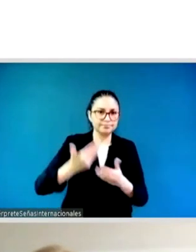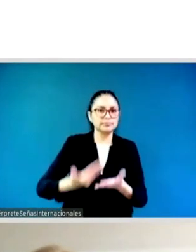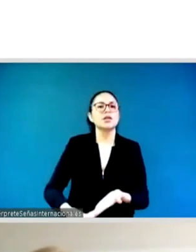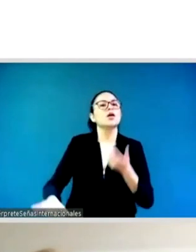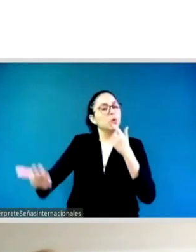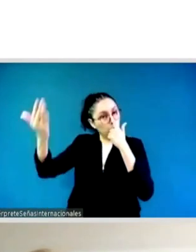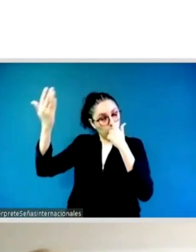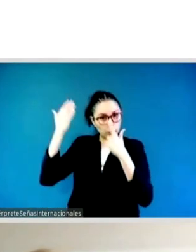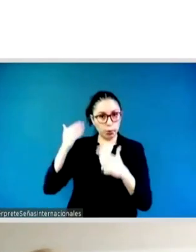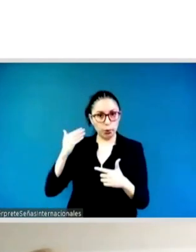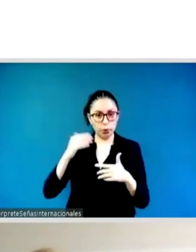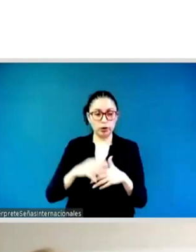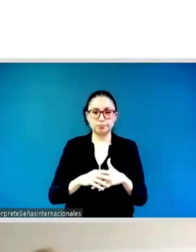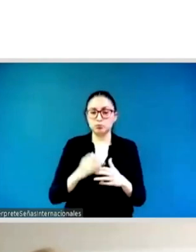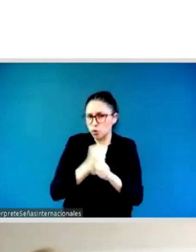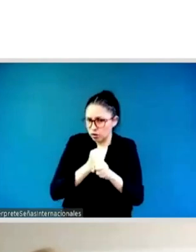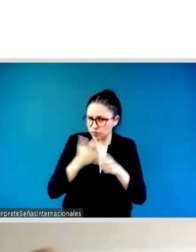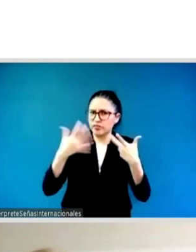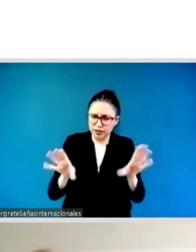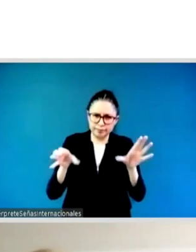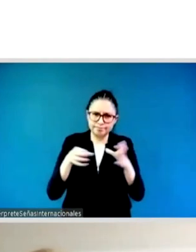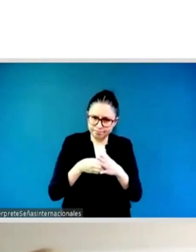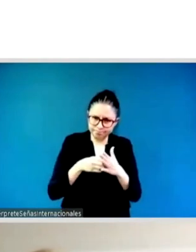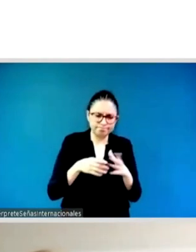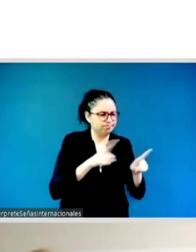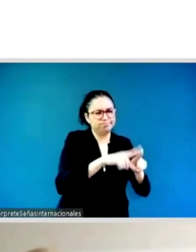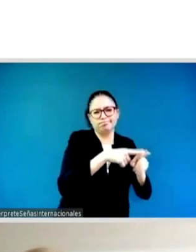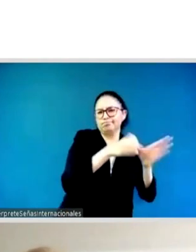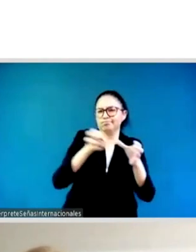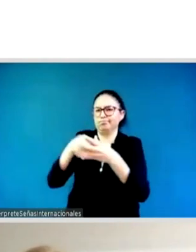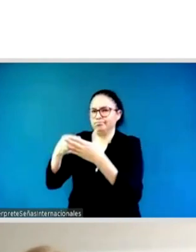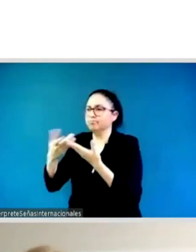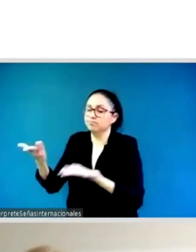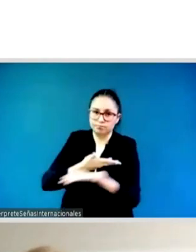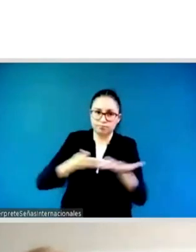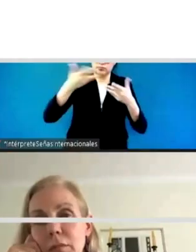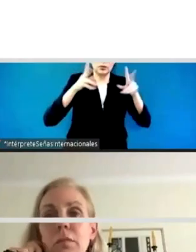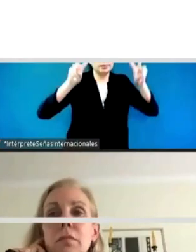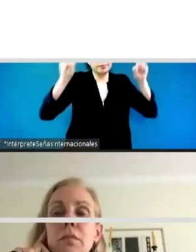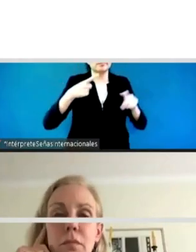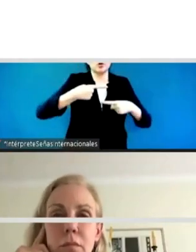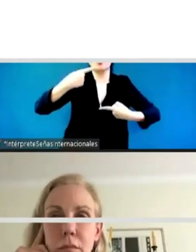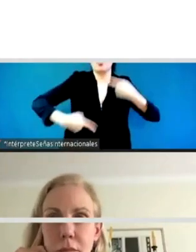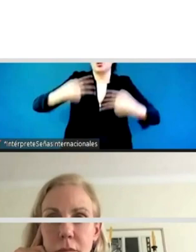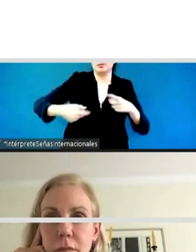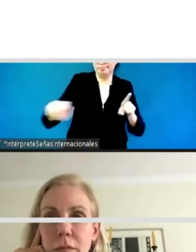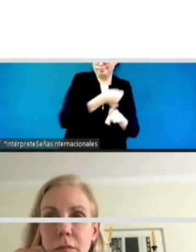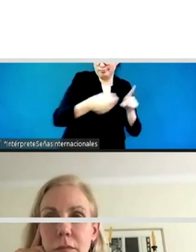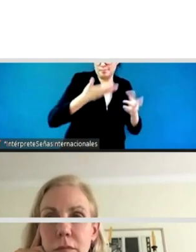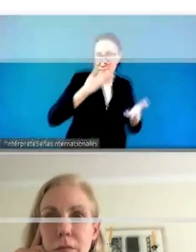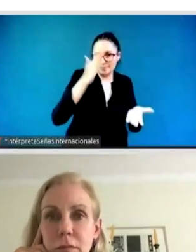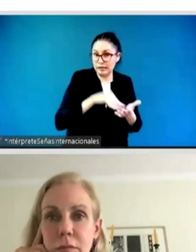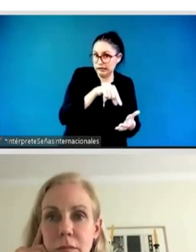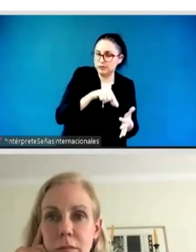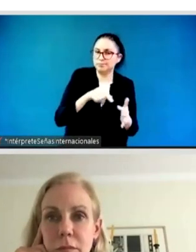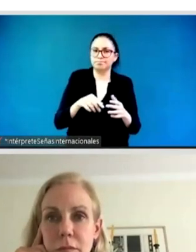political violence and not not also to explain what is political violence so we can expose what we